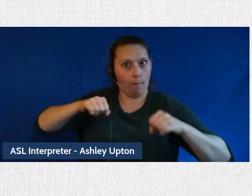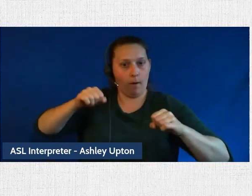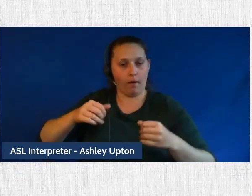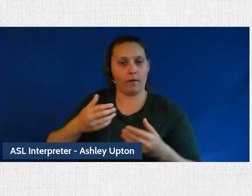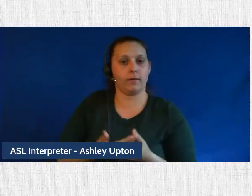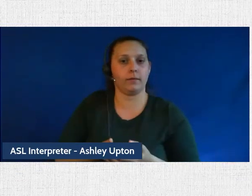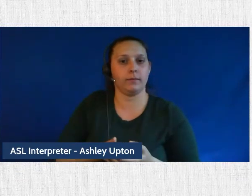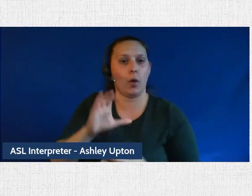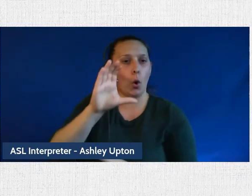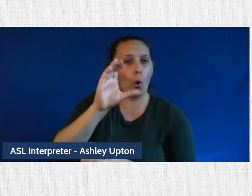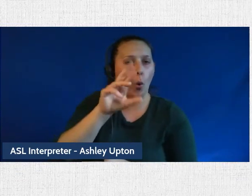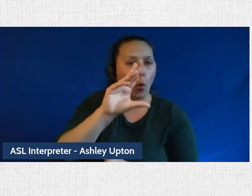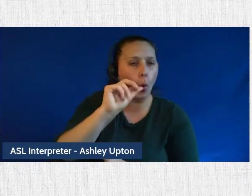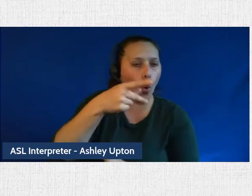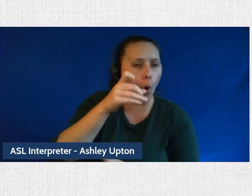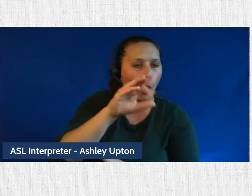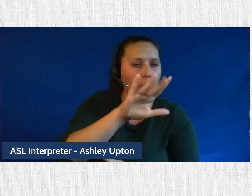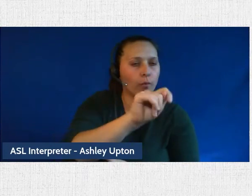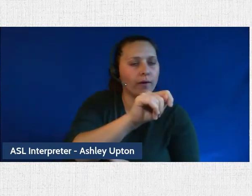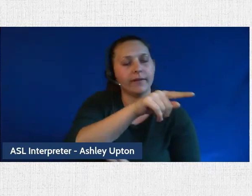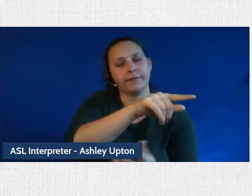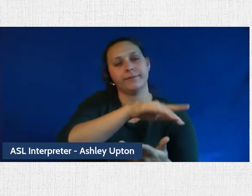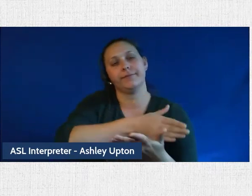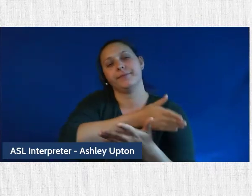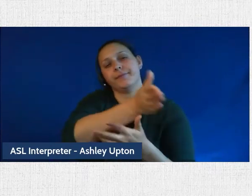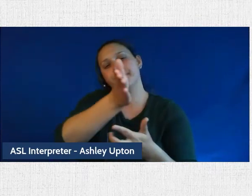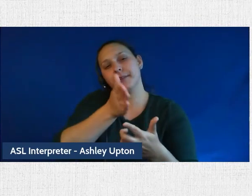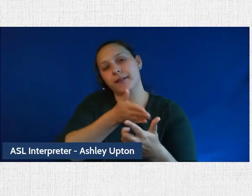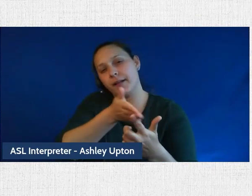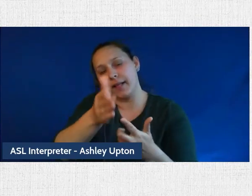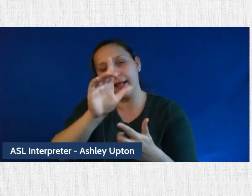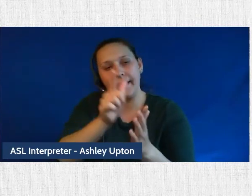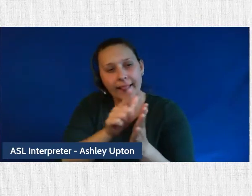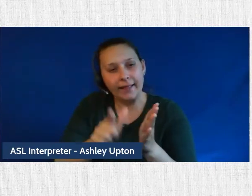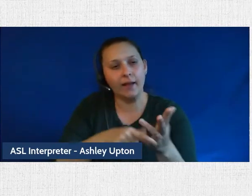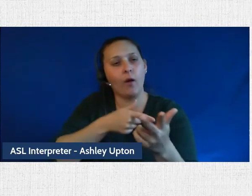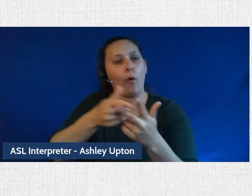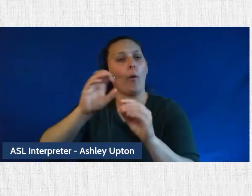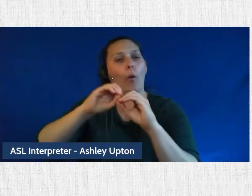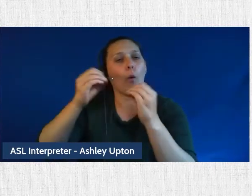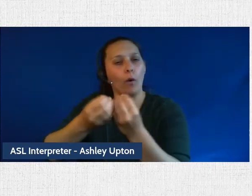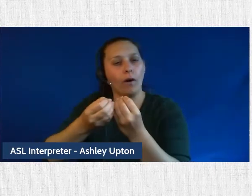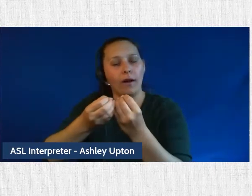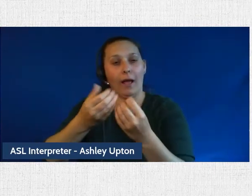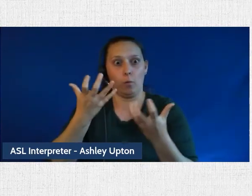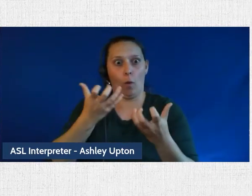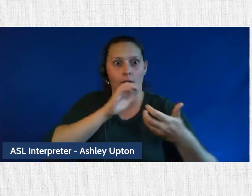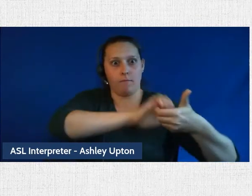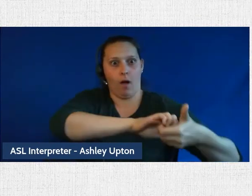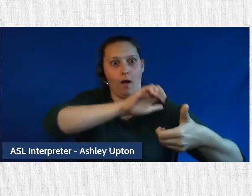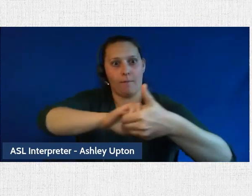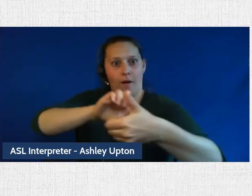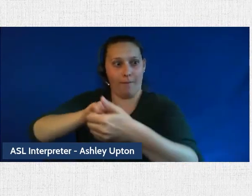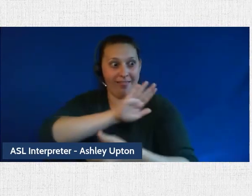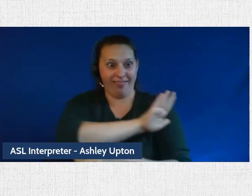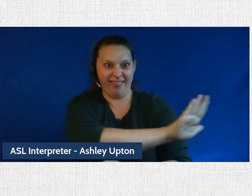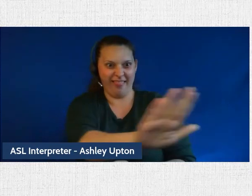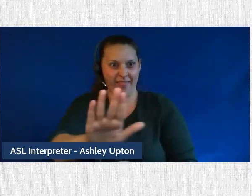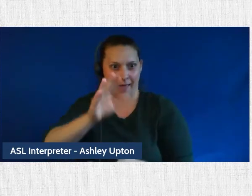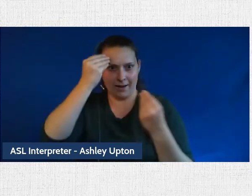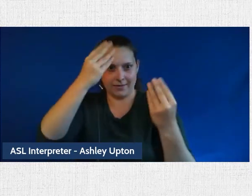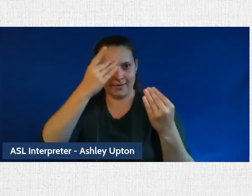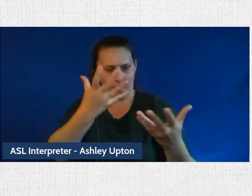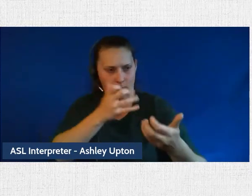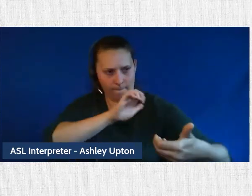corporate, legal, government or organizational partners that have this data that are sitting on data that we can partner up with and